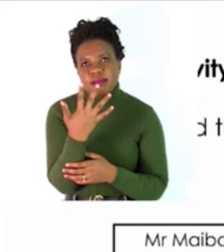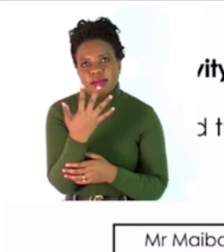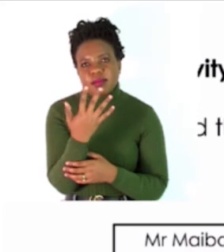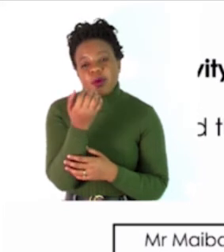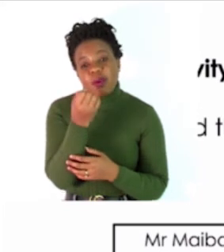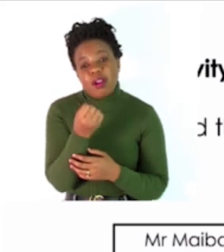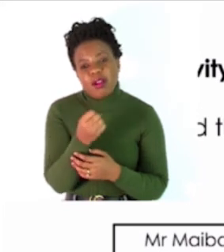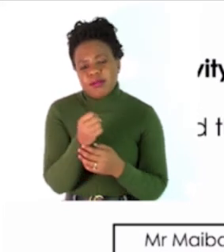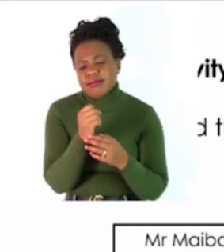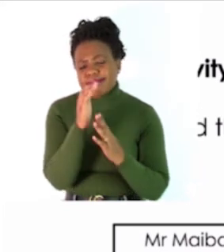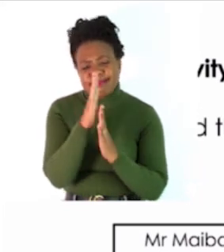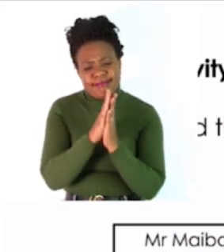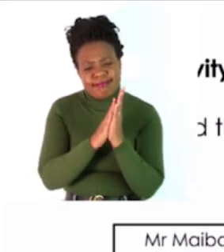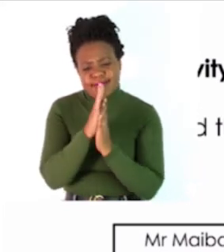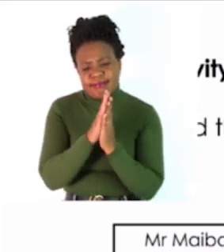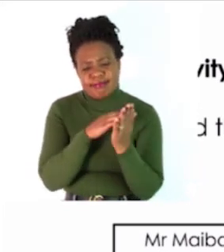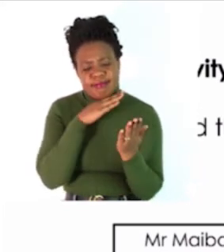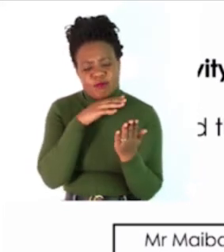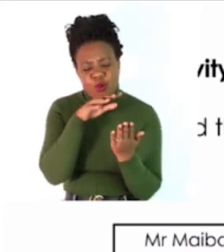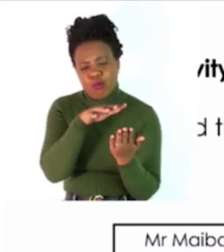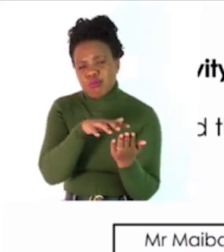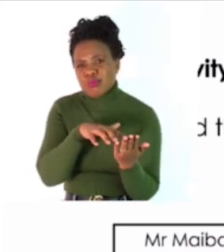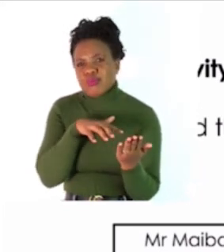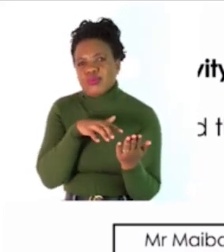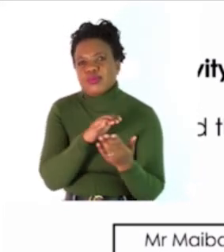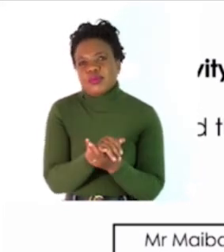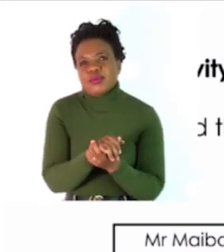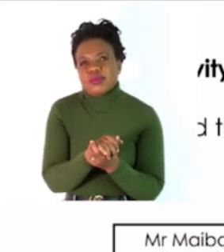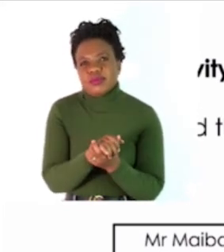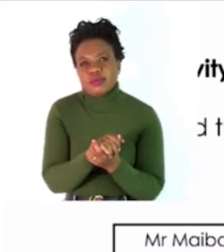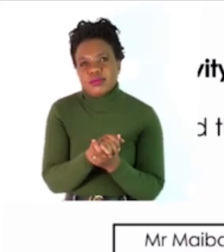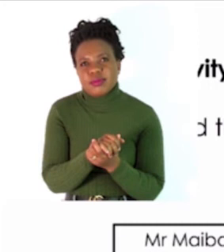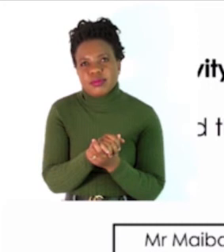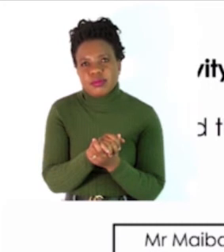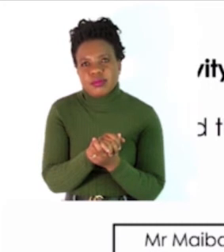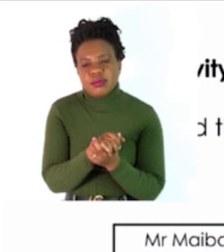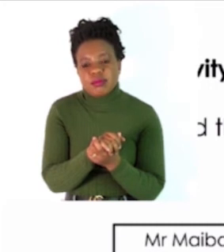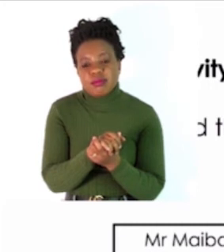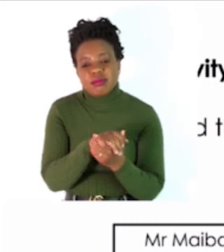interesting comprehension passage and this comprehension passage is a full